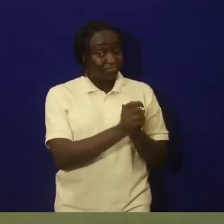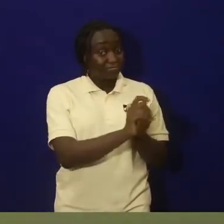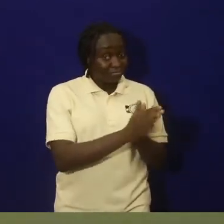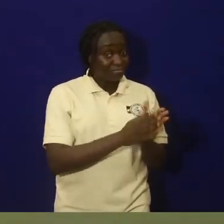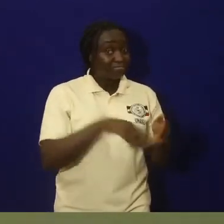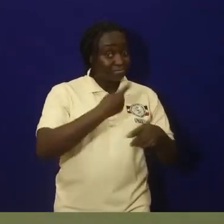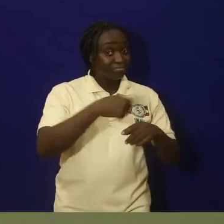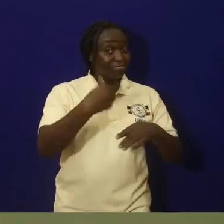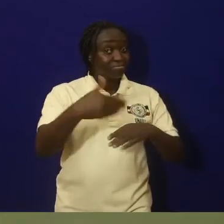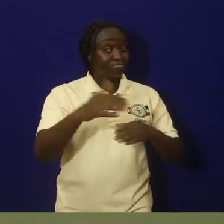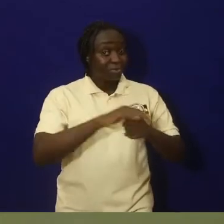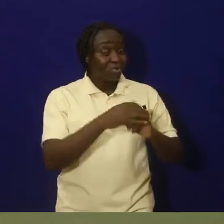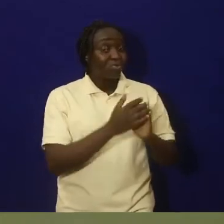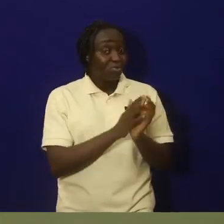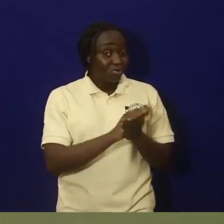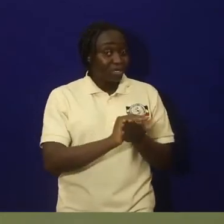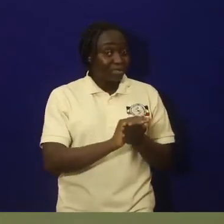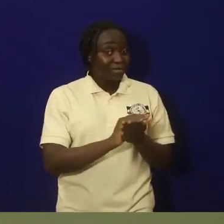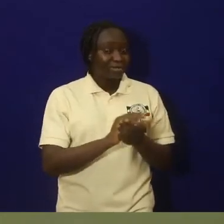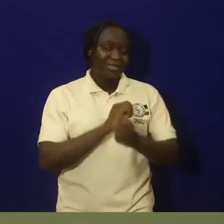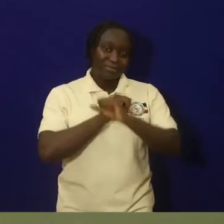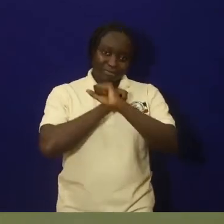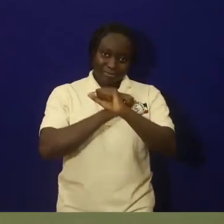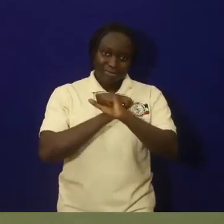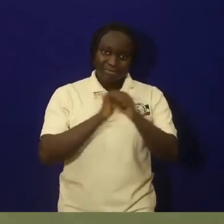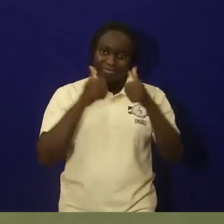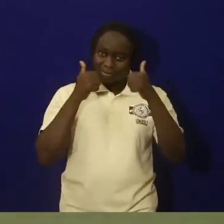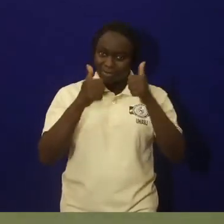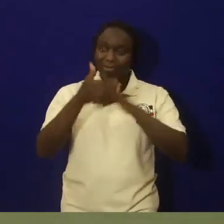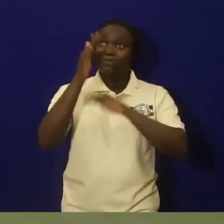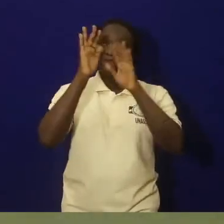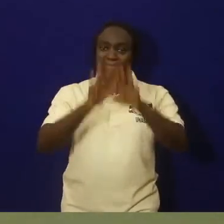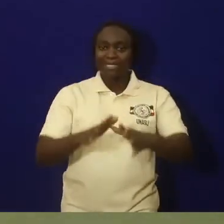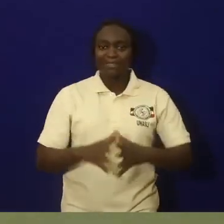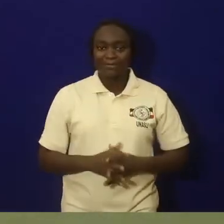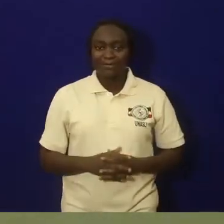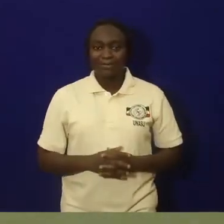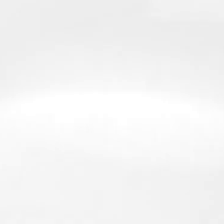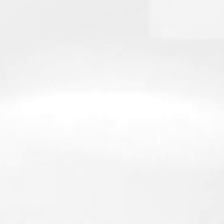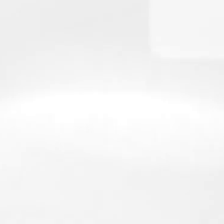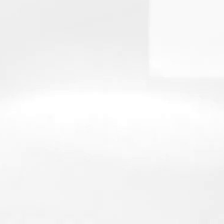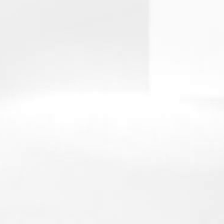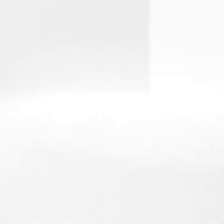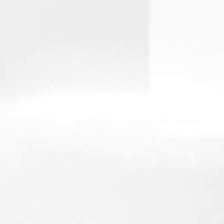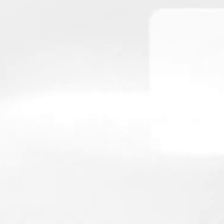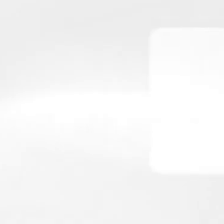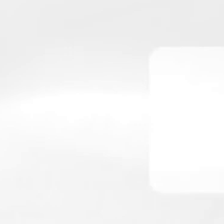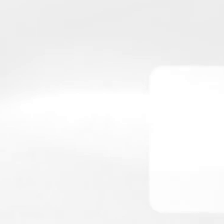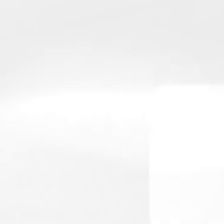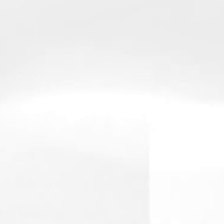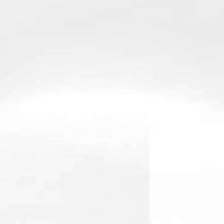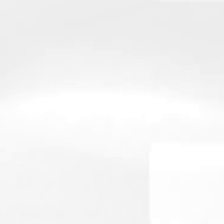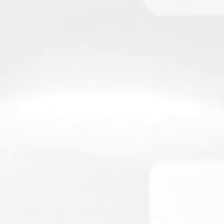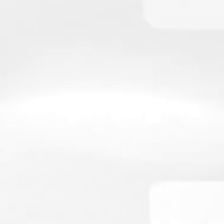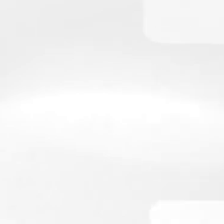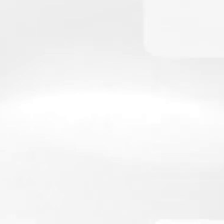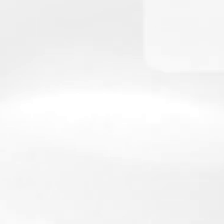wash your hands all the time and stay safe. God bless you. God bless